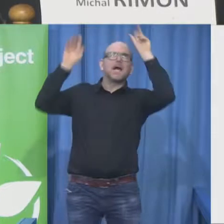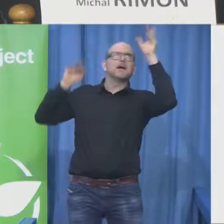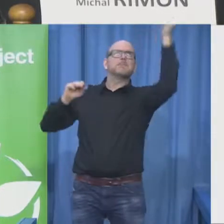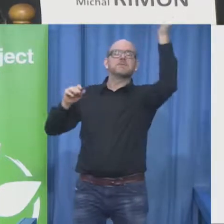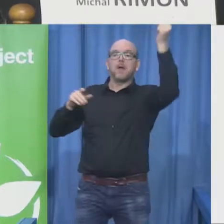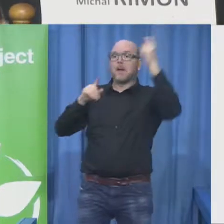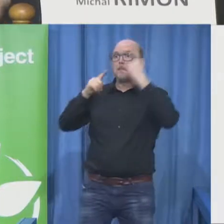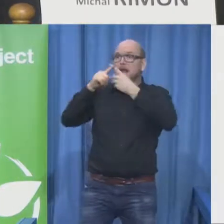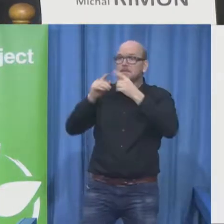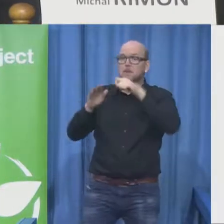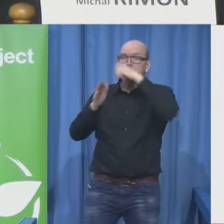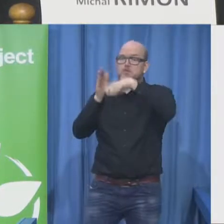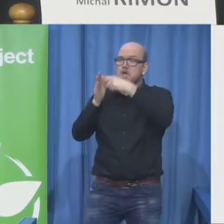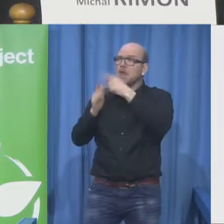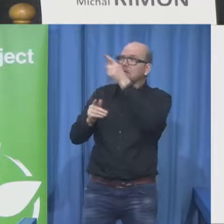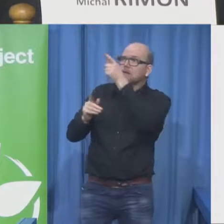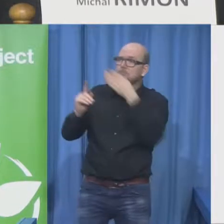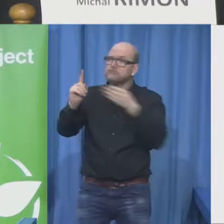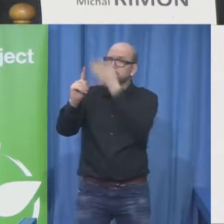a proud dad